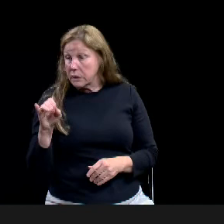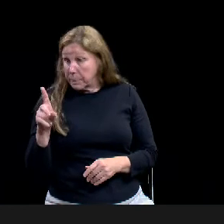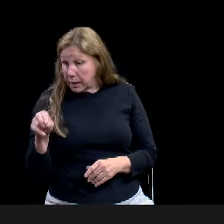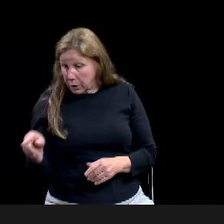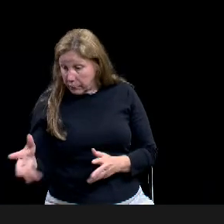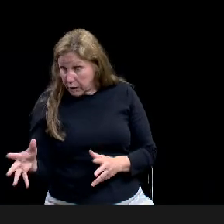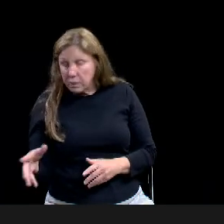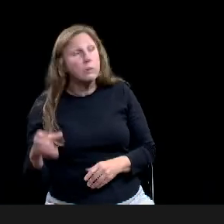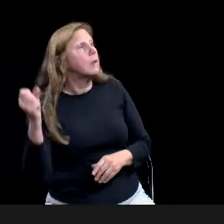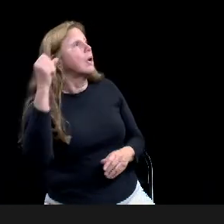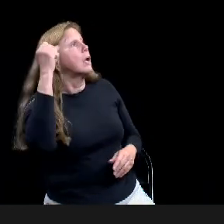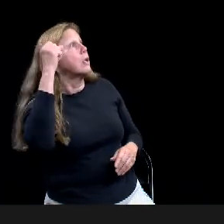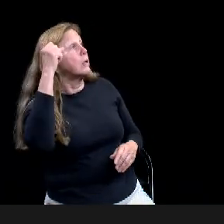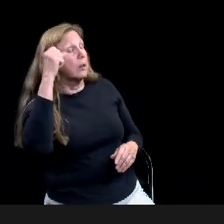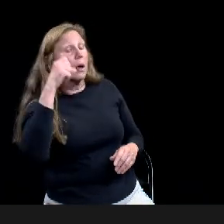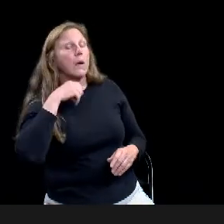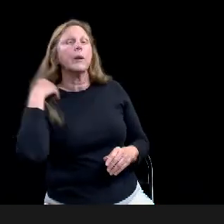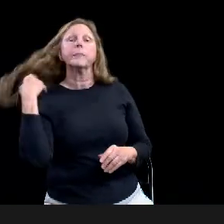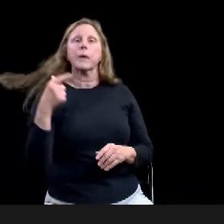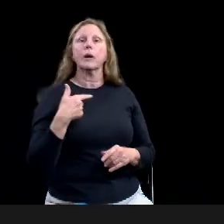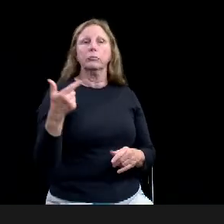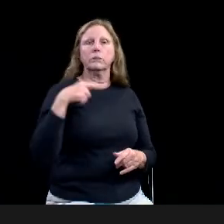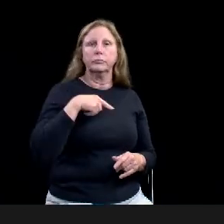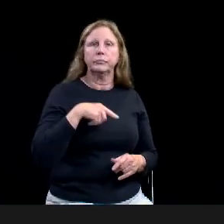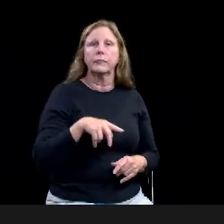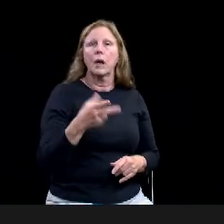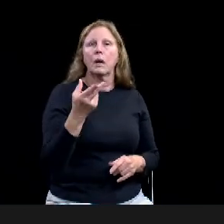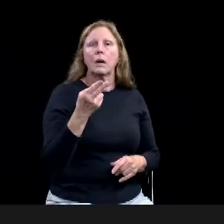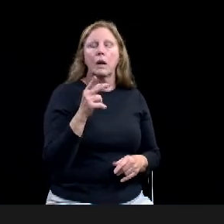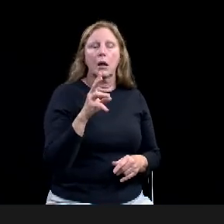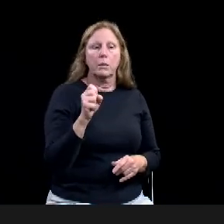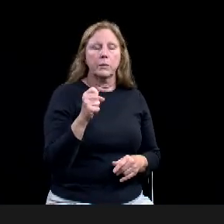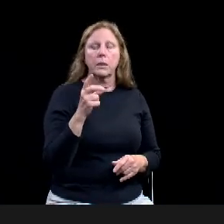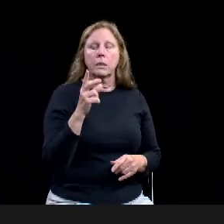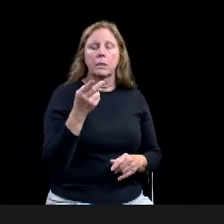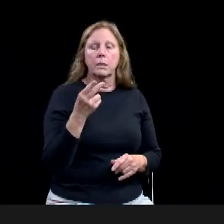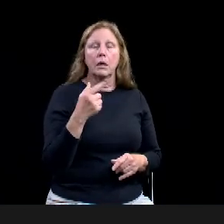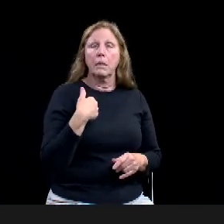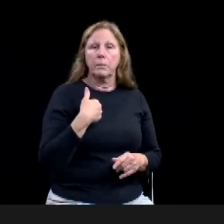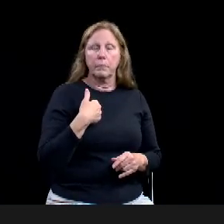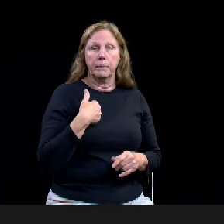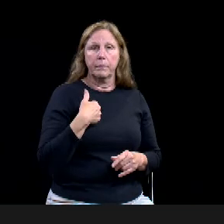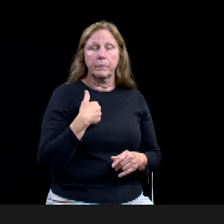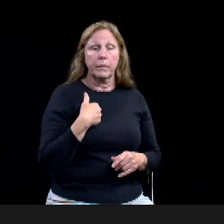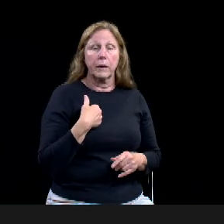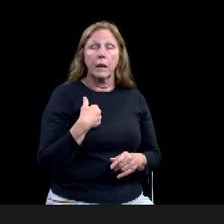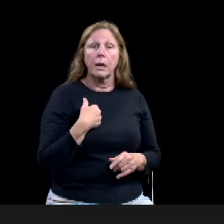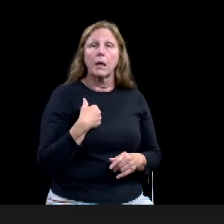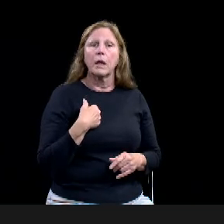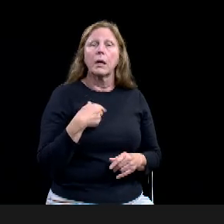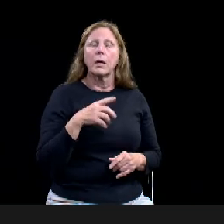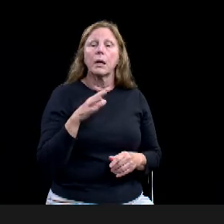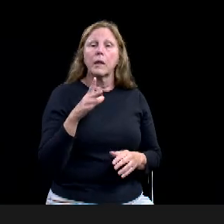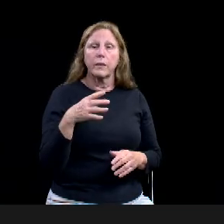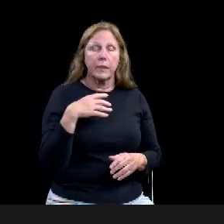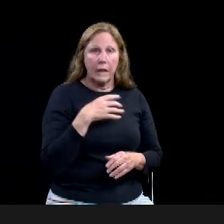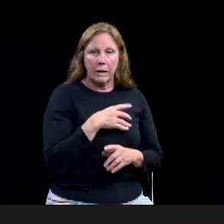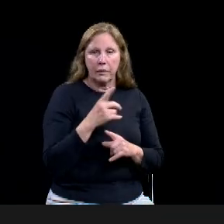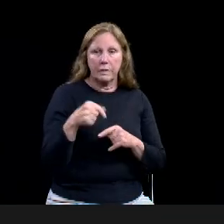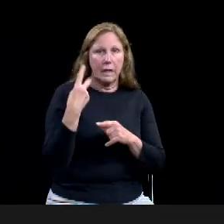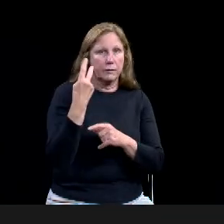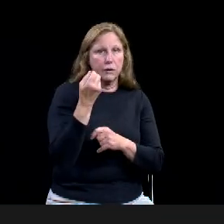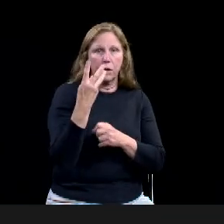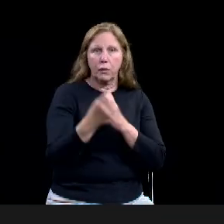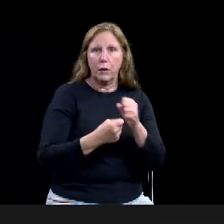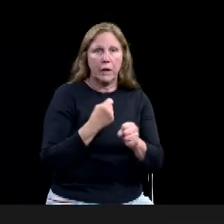a counselor, you know, for the last couple of years has really been, uh, asking you to get this going and I'm just so happy to see, uh, city management